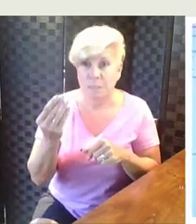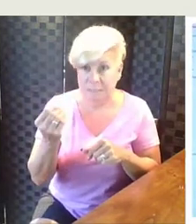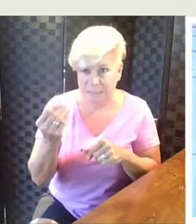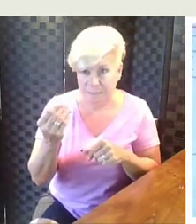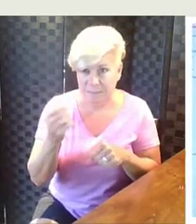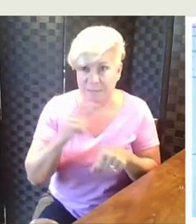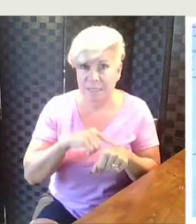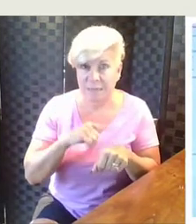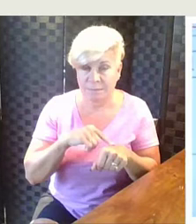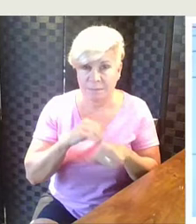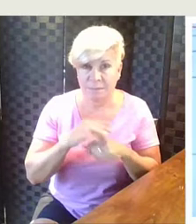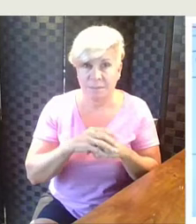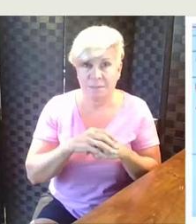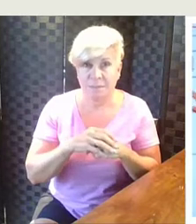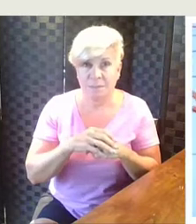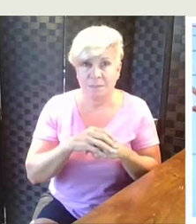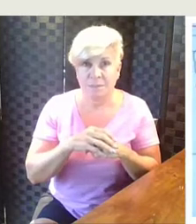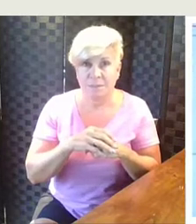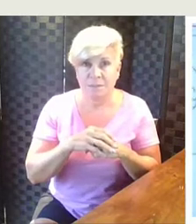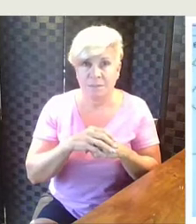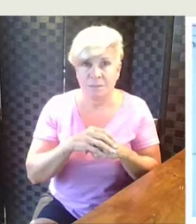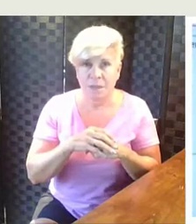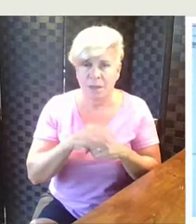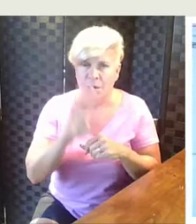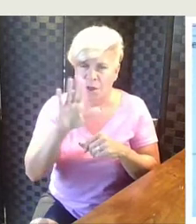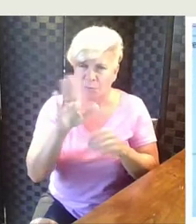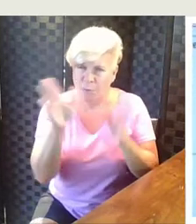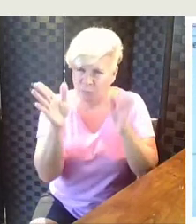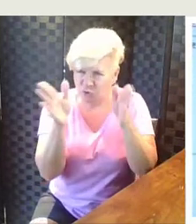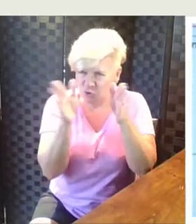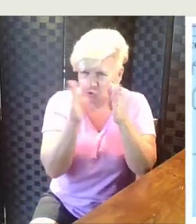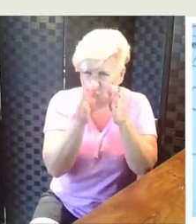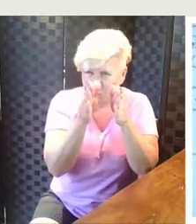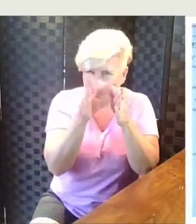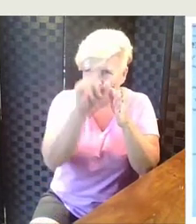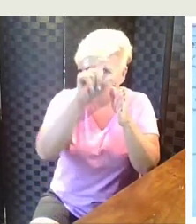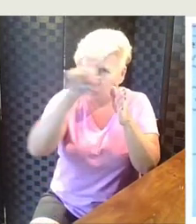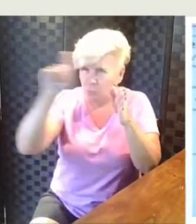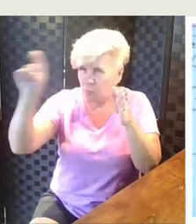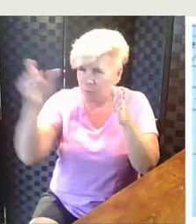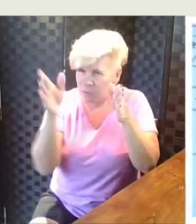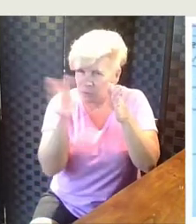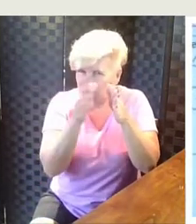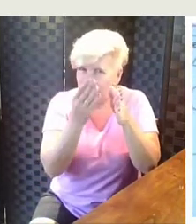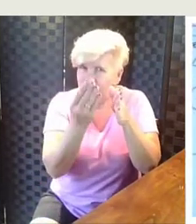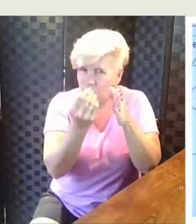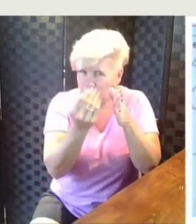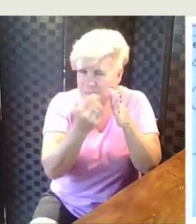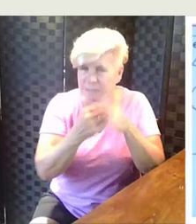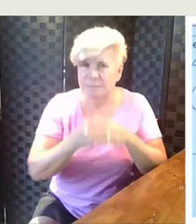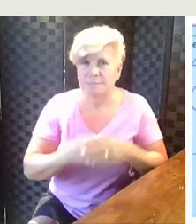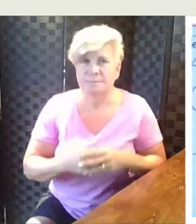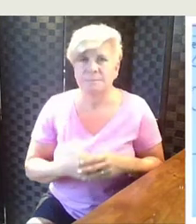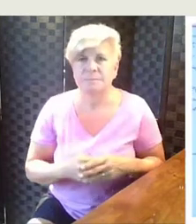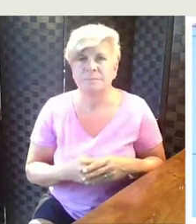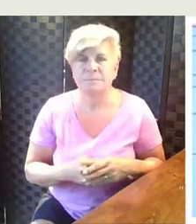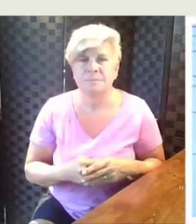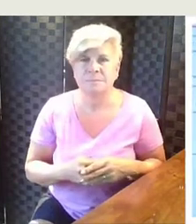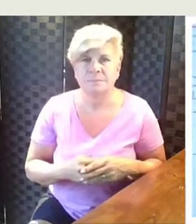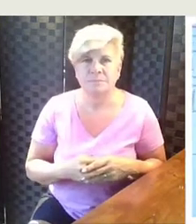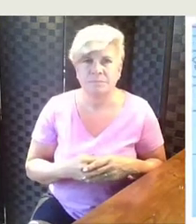Fourteen times. So we're going to make her bar a little bit shorter and we're going to put fourteen in there.